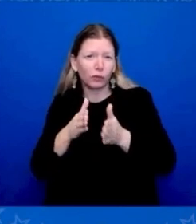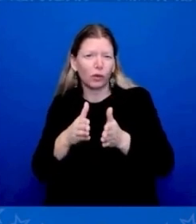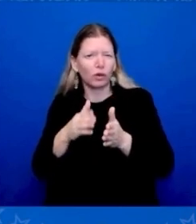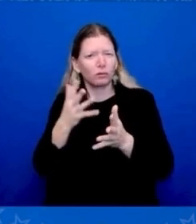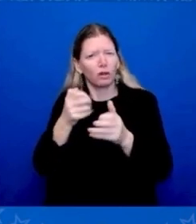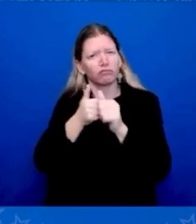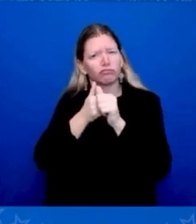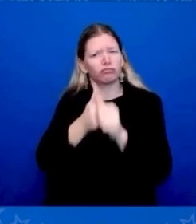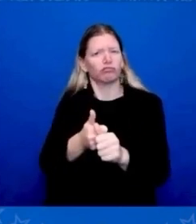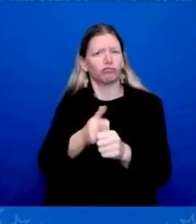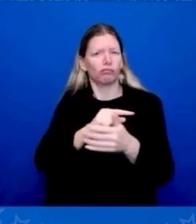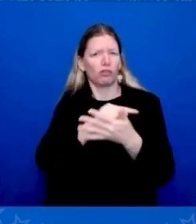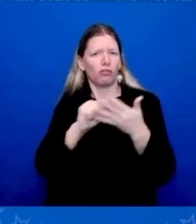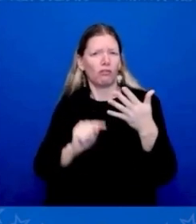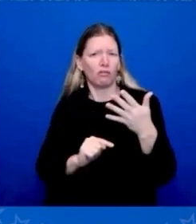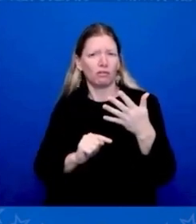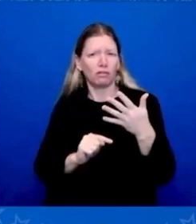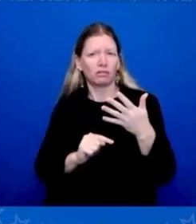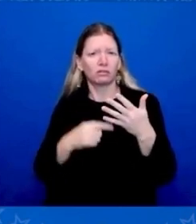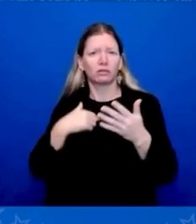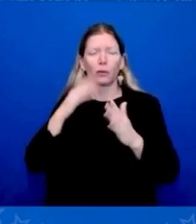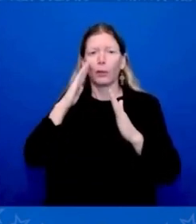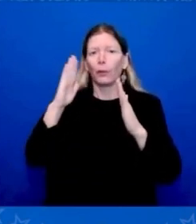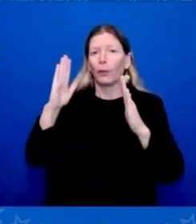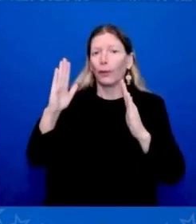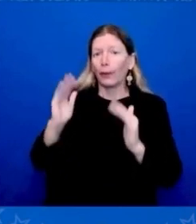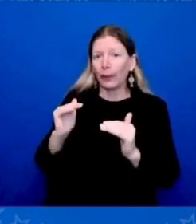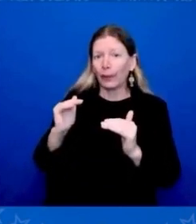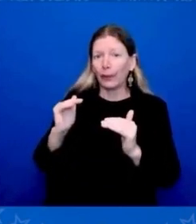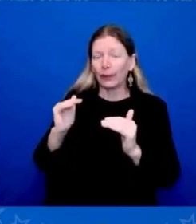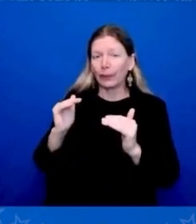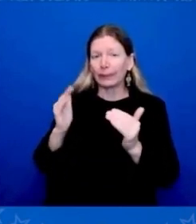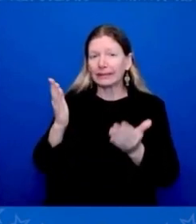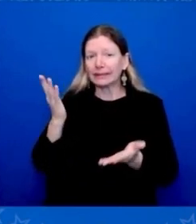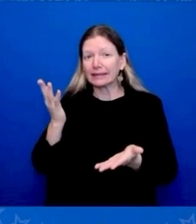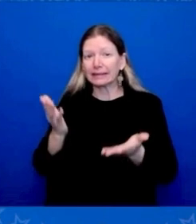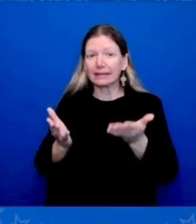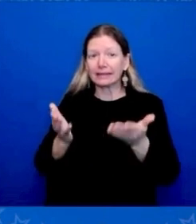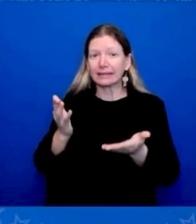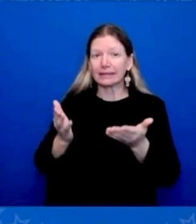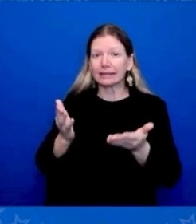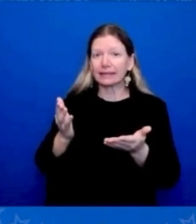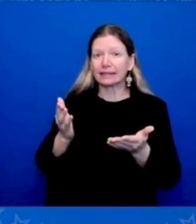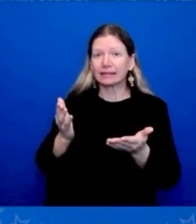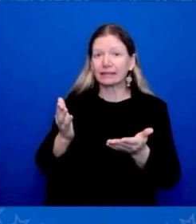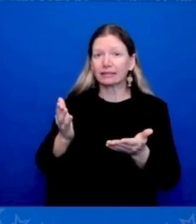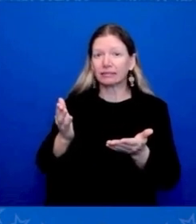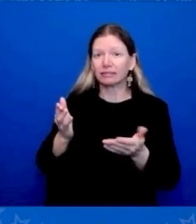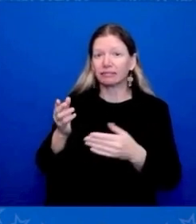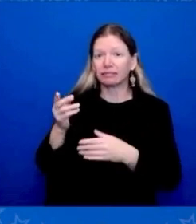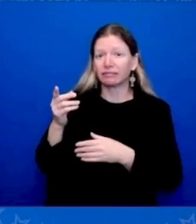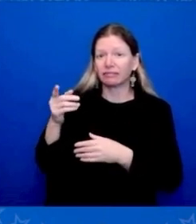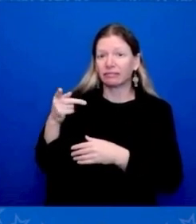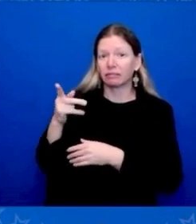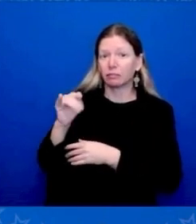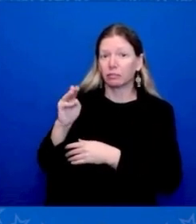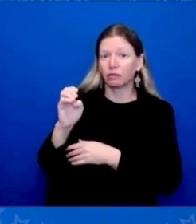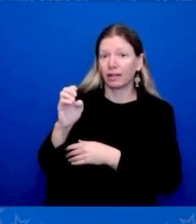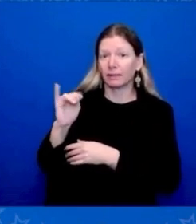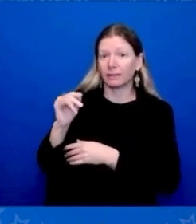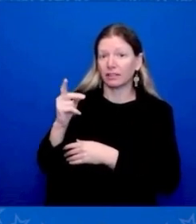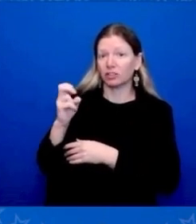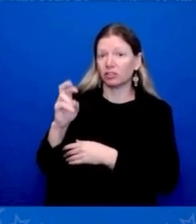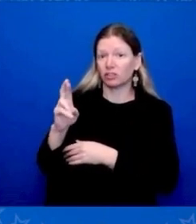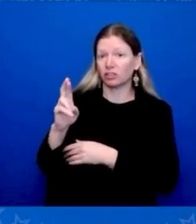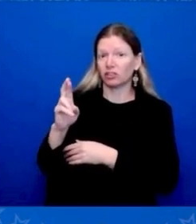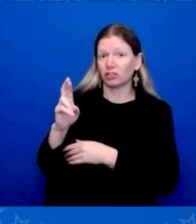Prime Minister Xi — I mean, Xi has some difficulties right